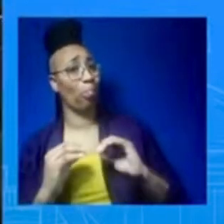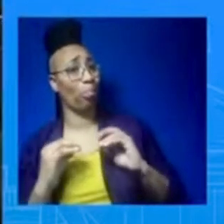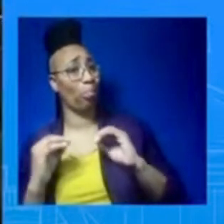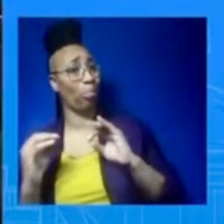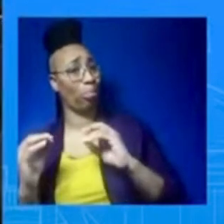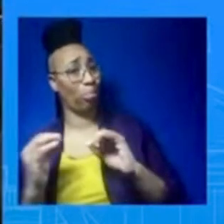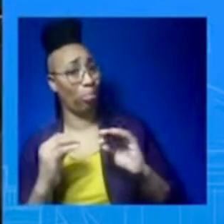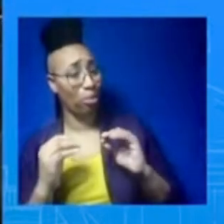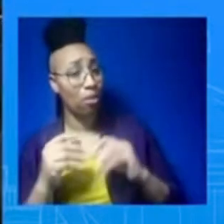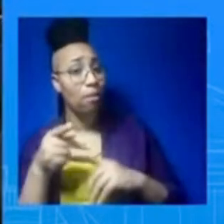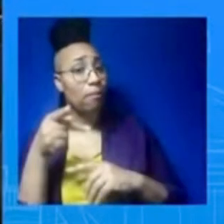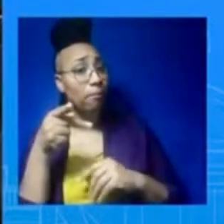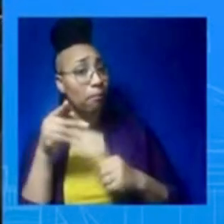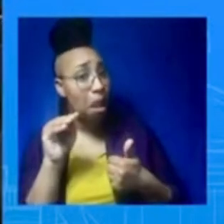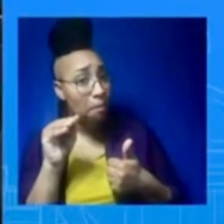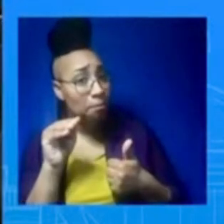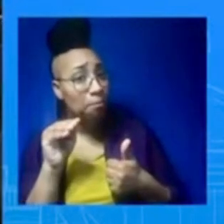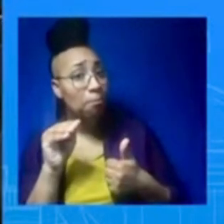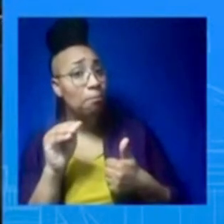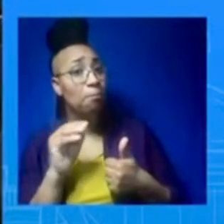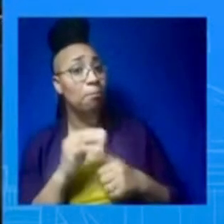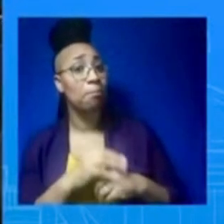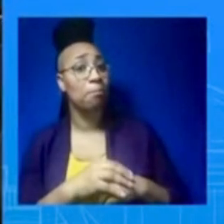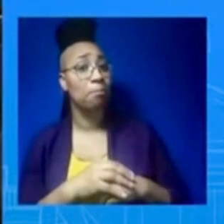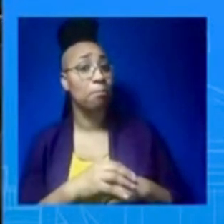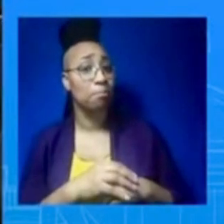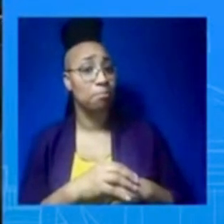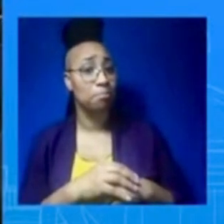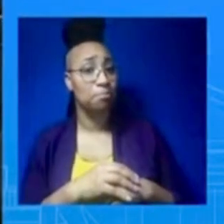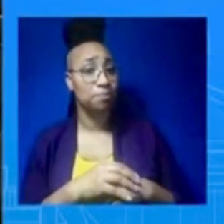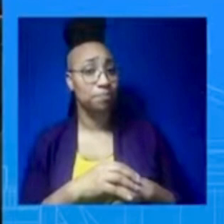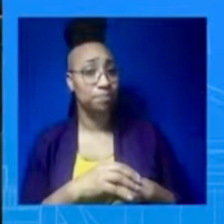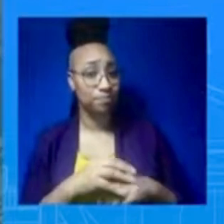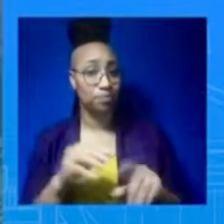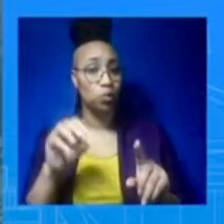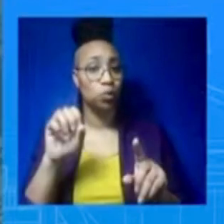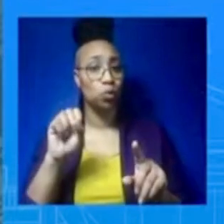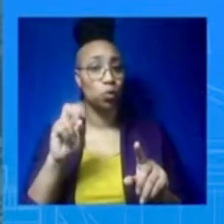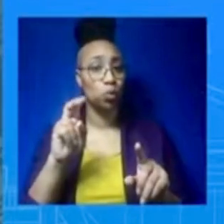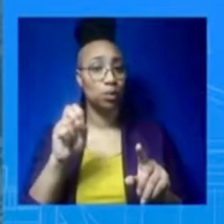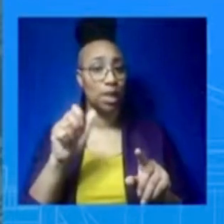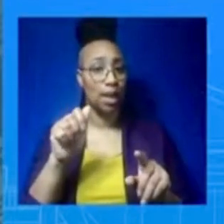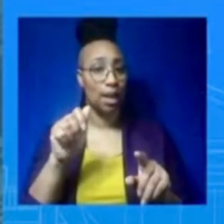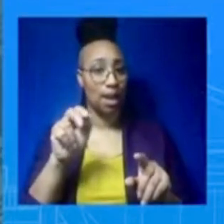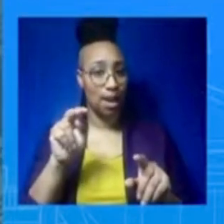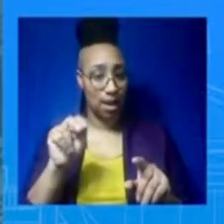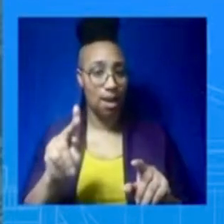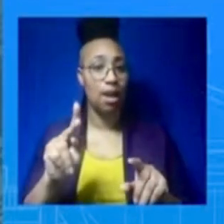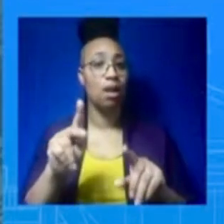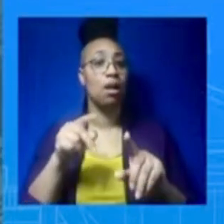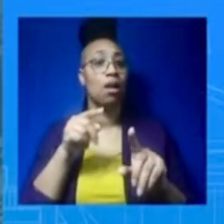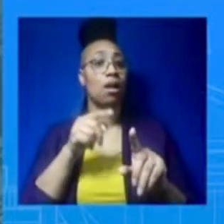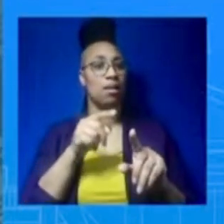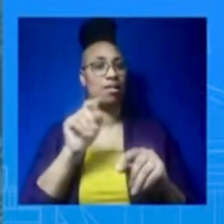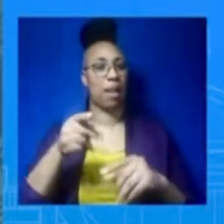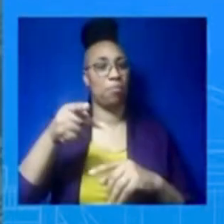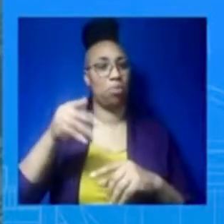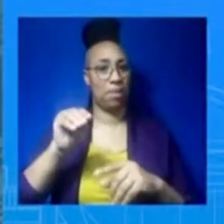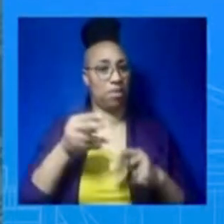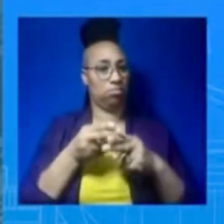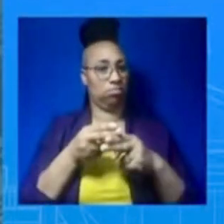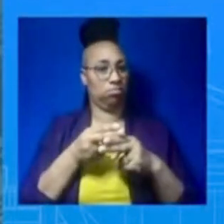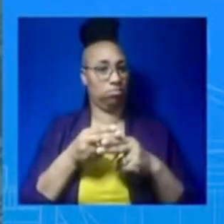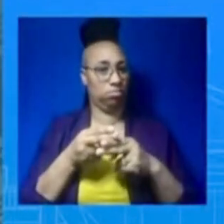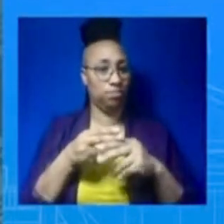Rishi Sunak, Macron could come to Poland while the President is there next week. Yeah, I don't know of any plans that you'd have to talk to their offices about their travel. As